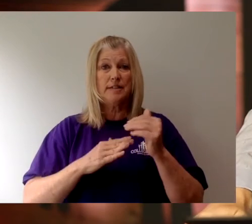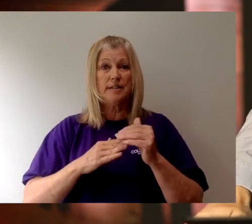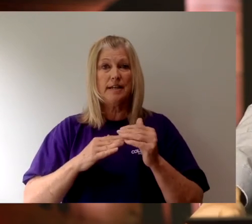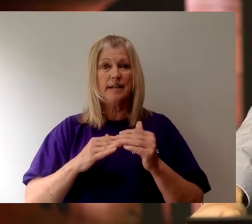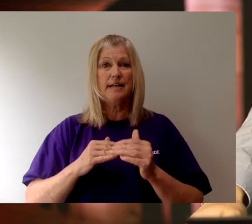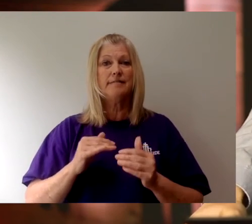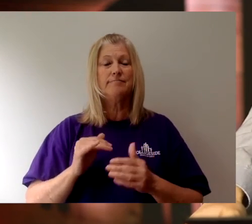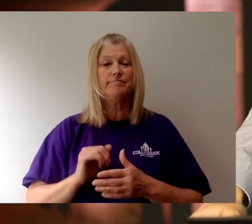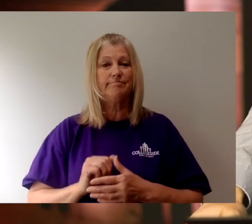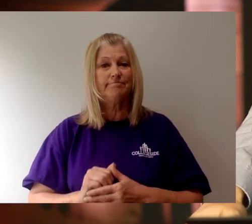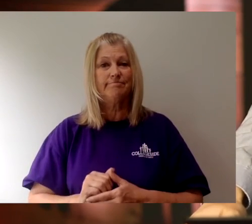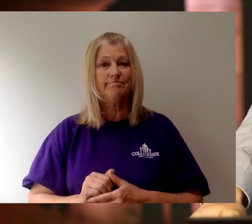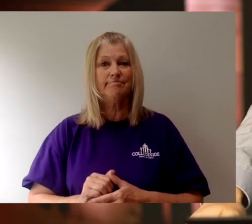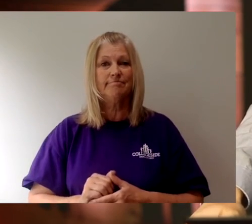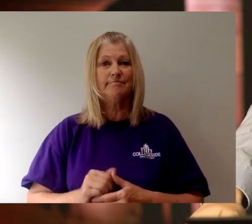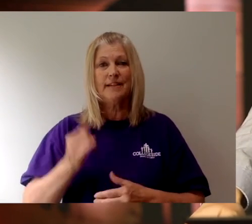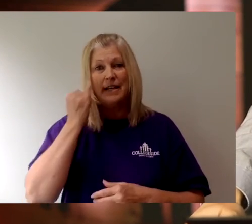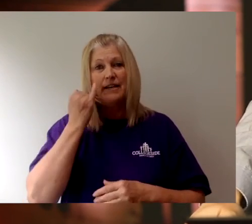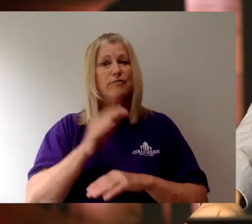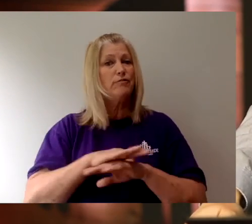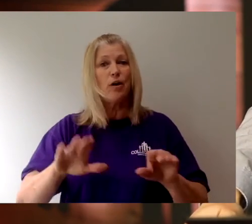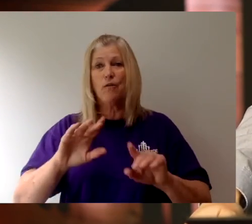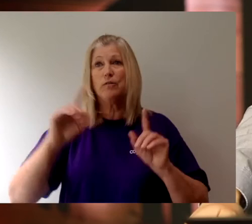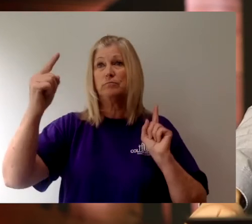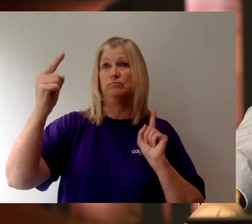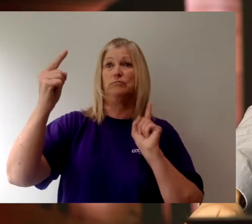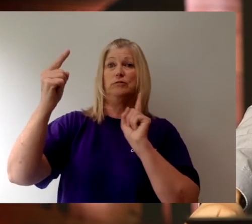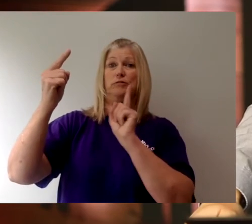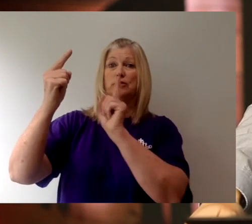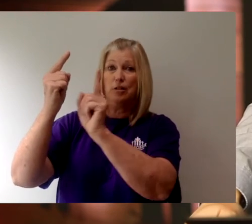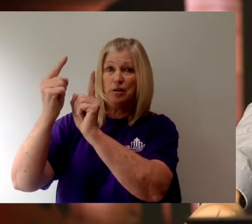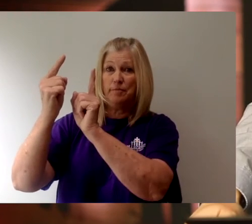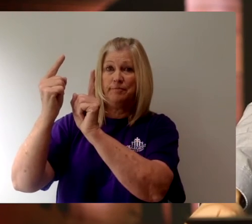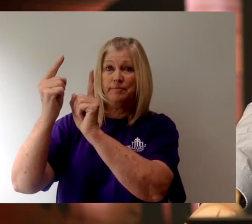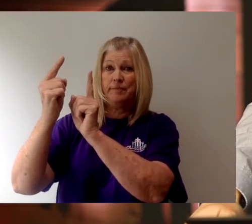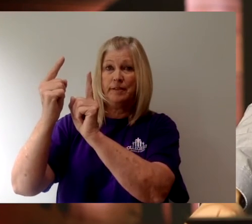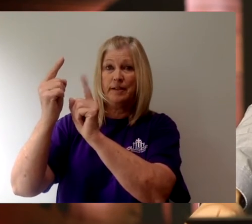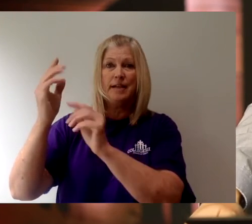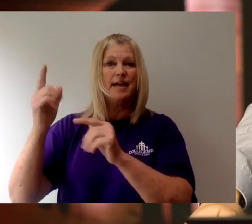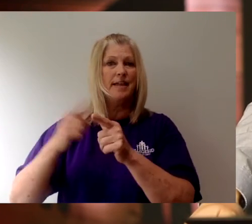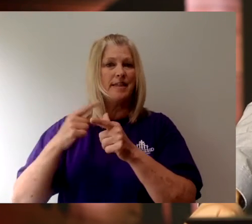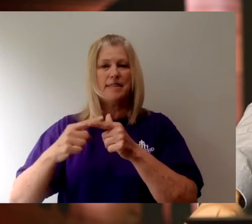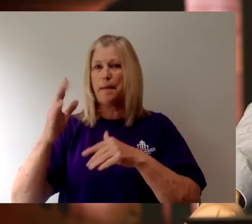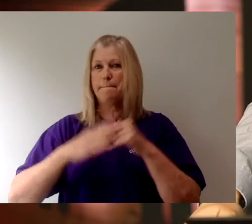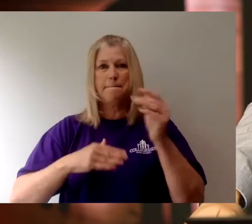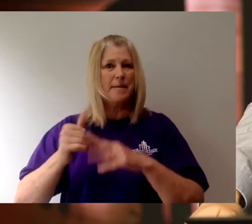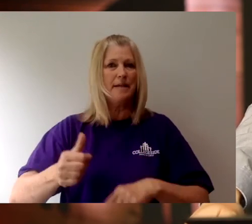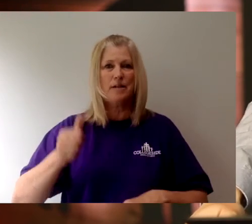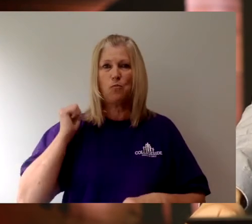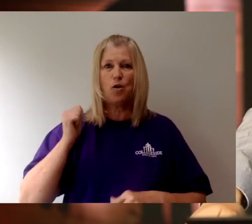That's how it works. If you don't come, then building won't happen.